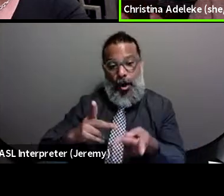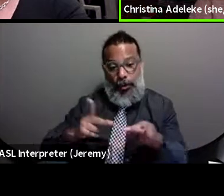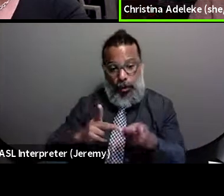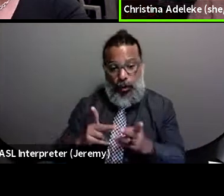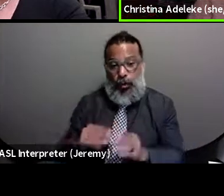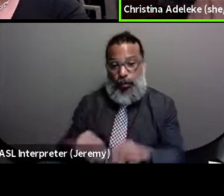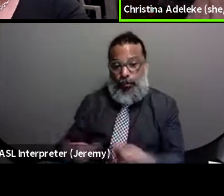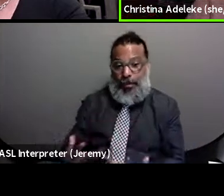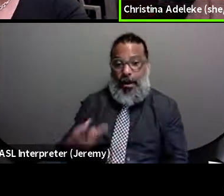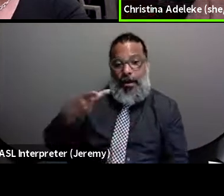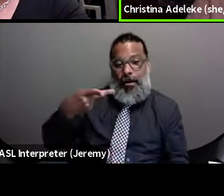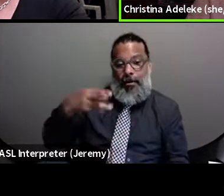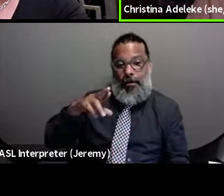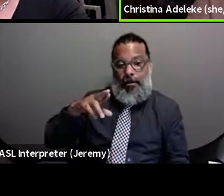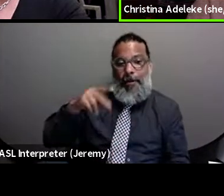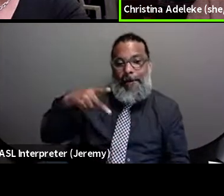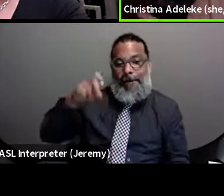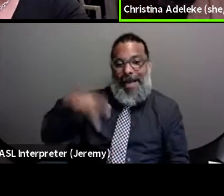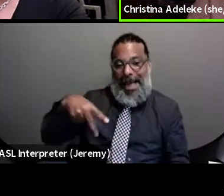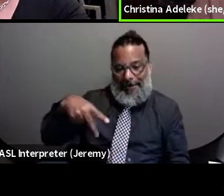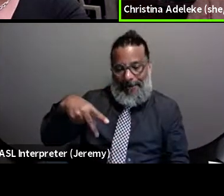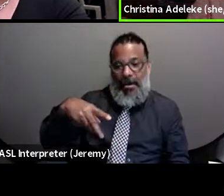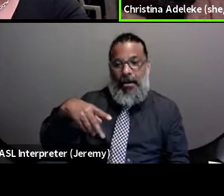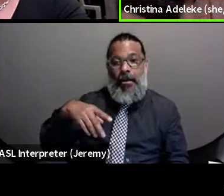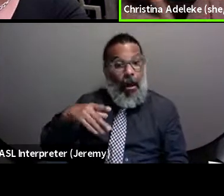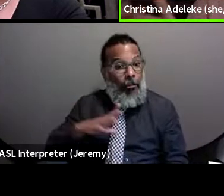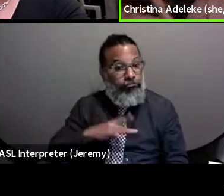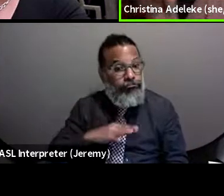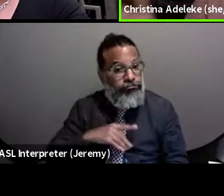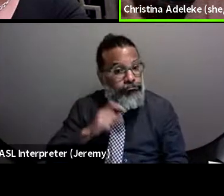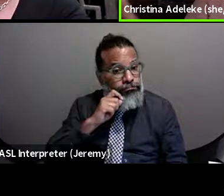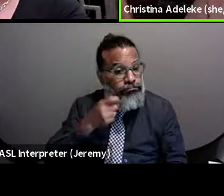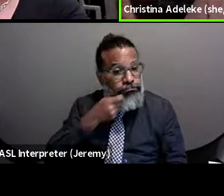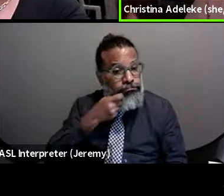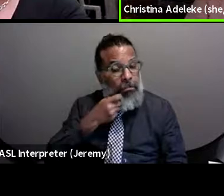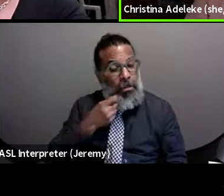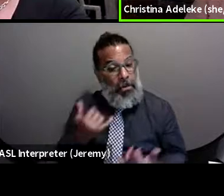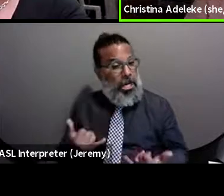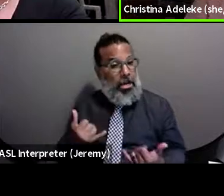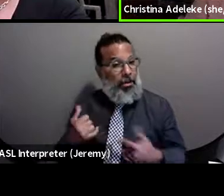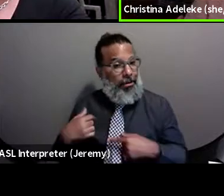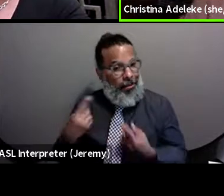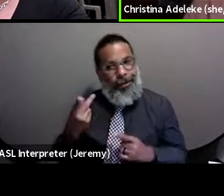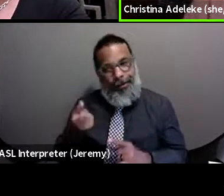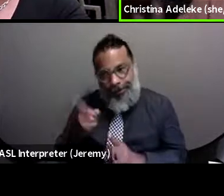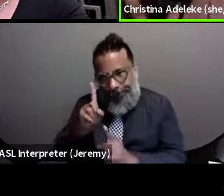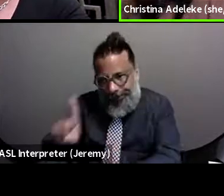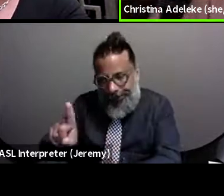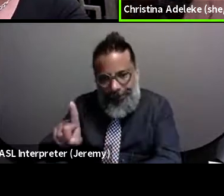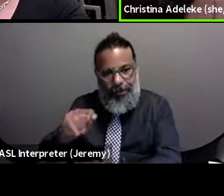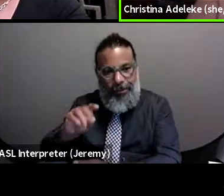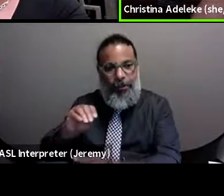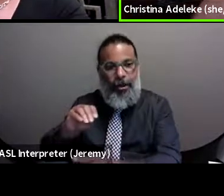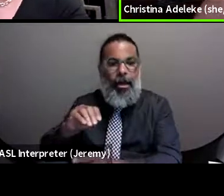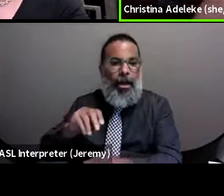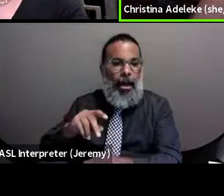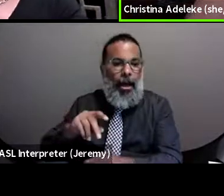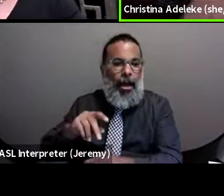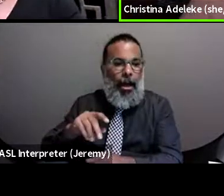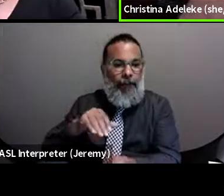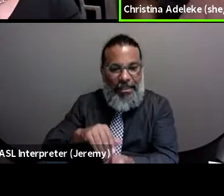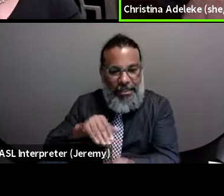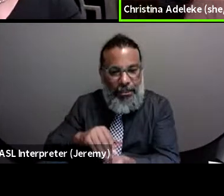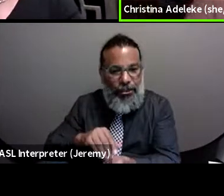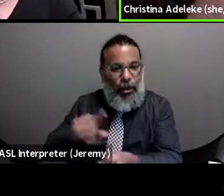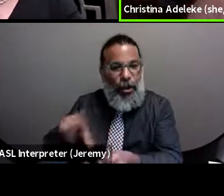to prescribe PEP, which is cool. I think that, you know, up until this point, people had to go to, you know, a physician or another health